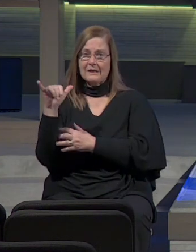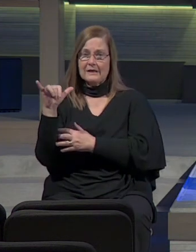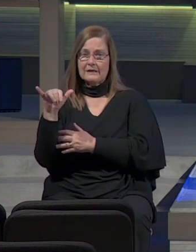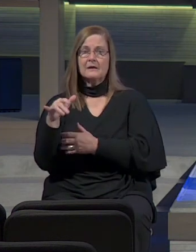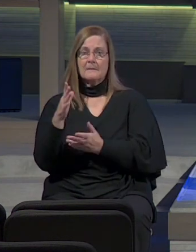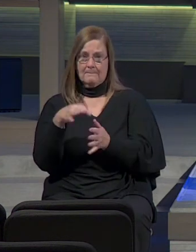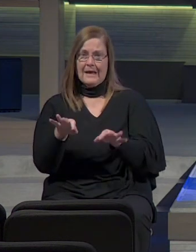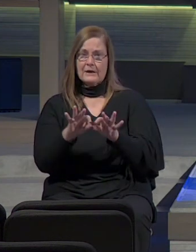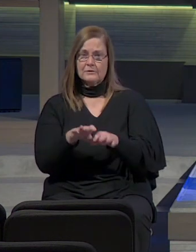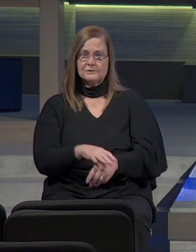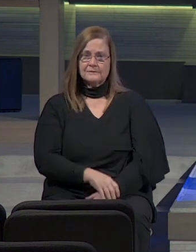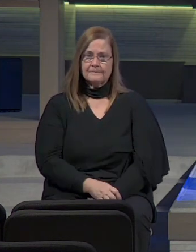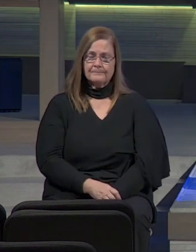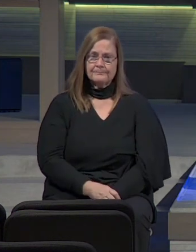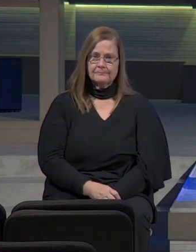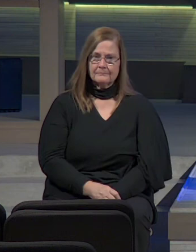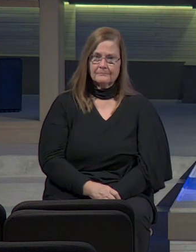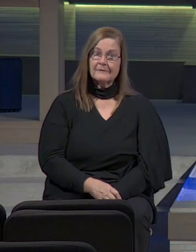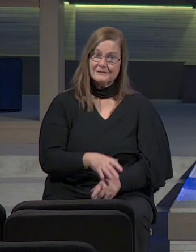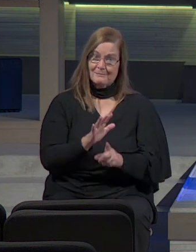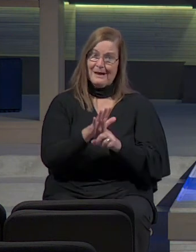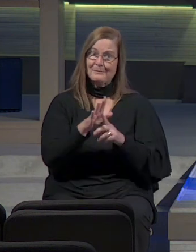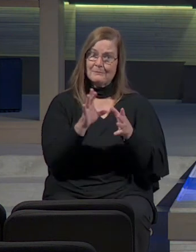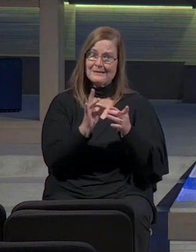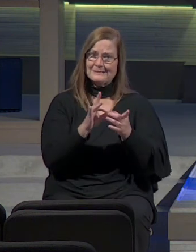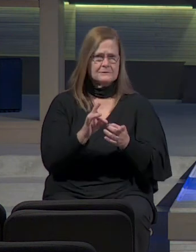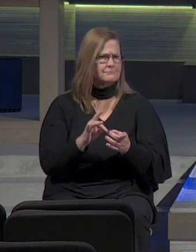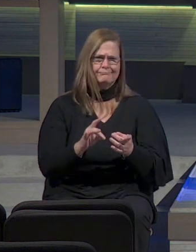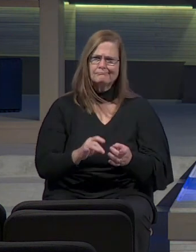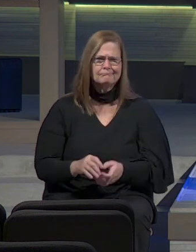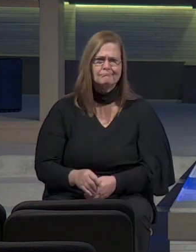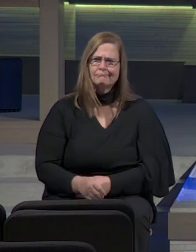Man, there's a really popular message all of a sudden, isn't it?